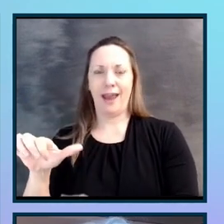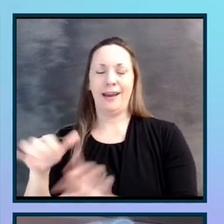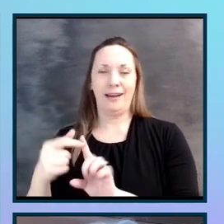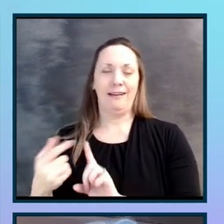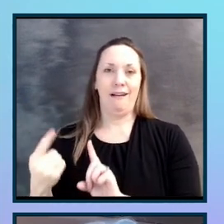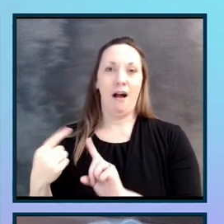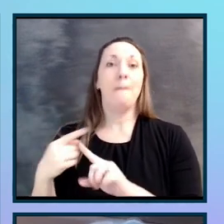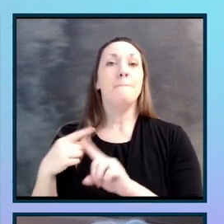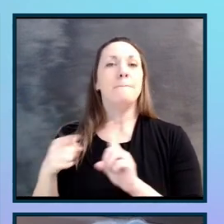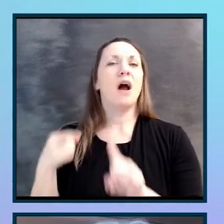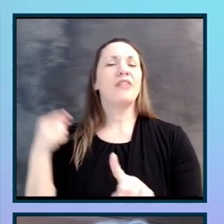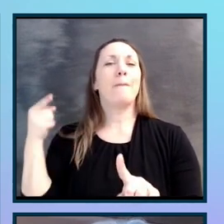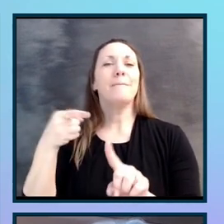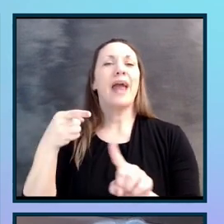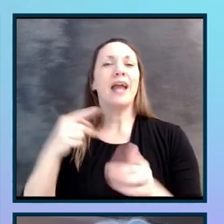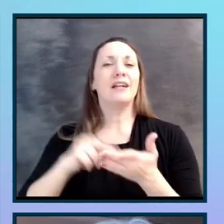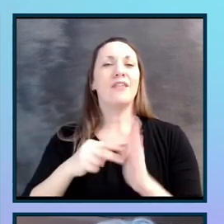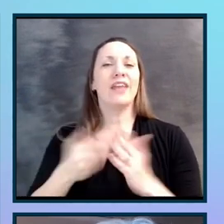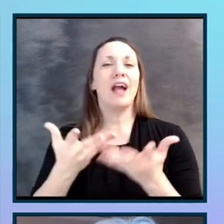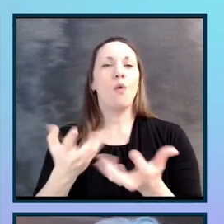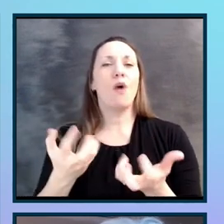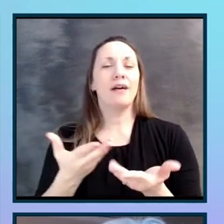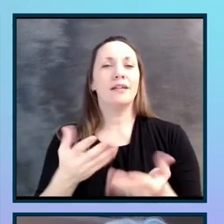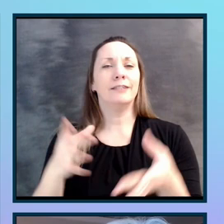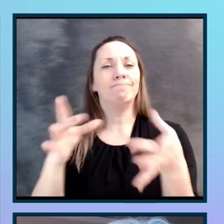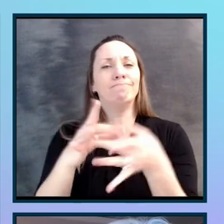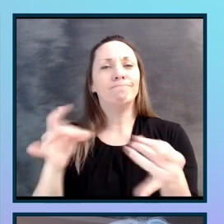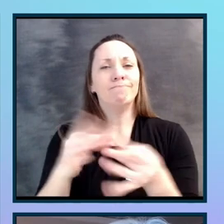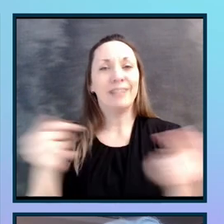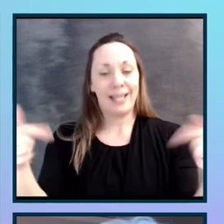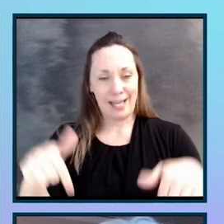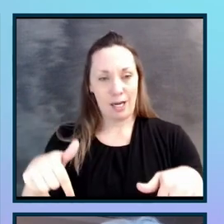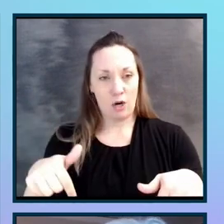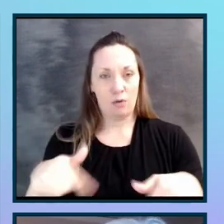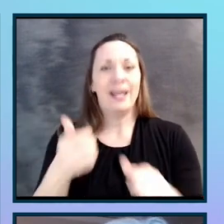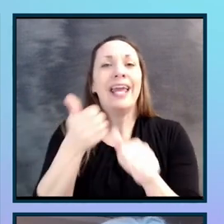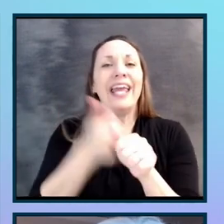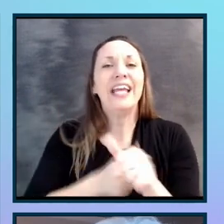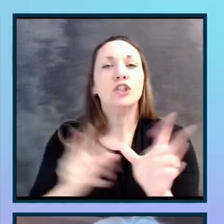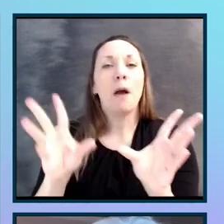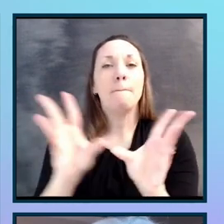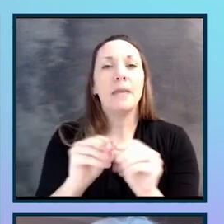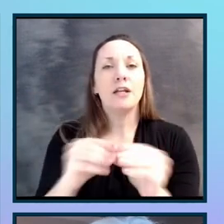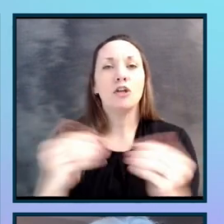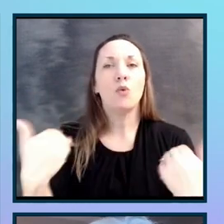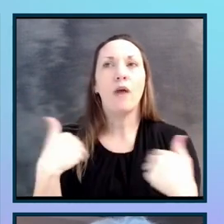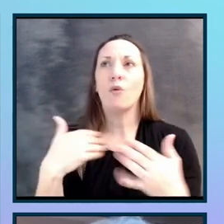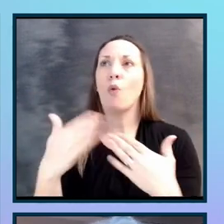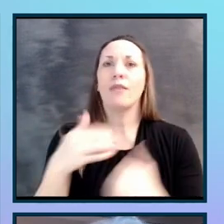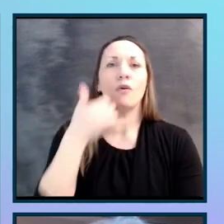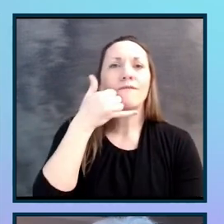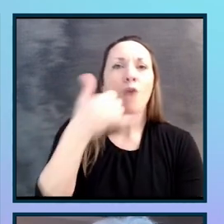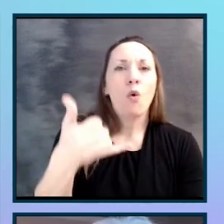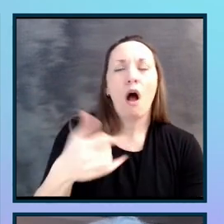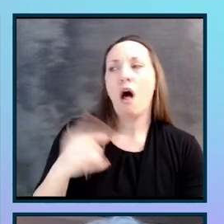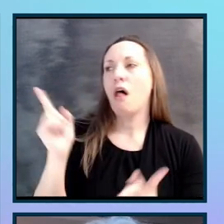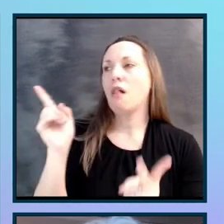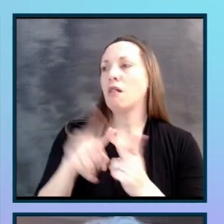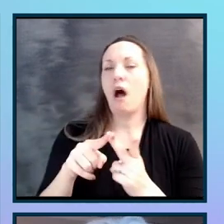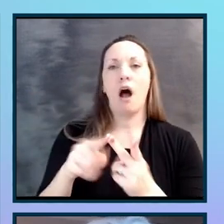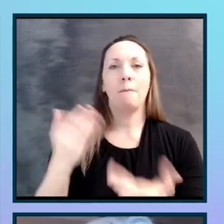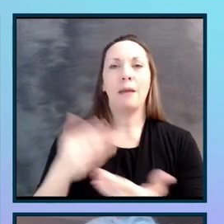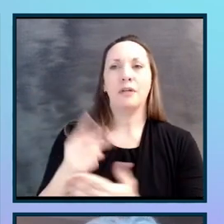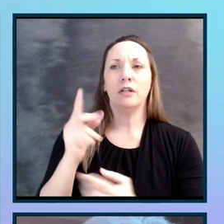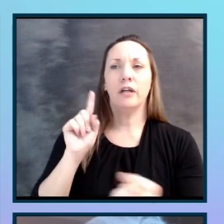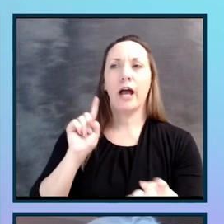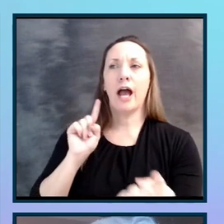But the main thing I want to say here is that every meeting you have, whether it's a phone call, whether it's running into someone in the